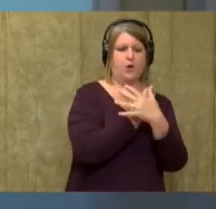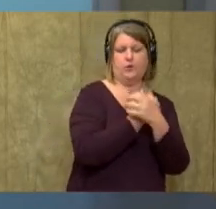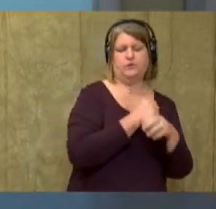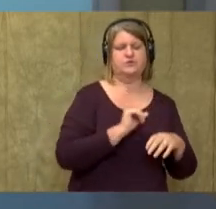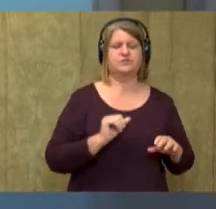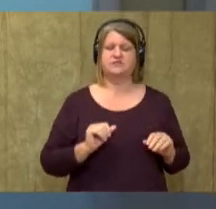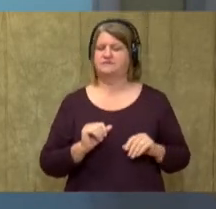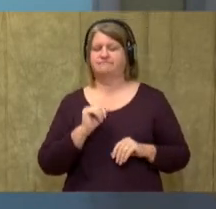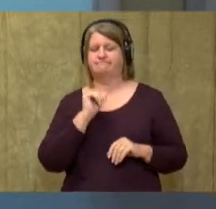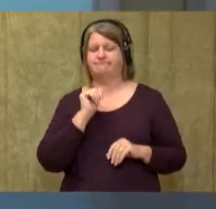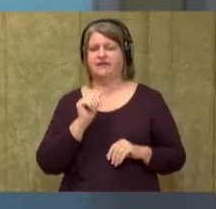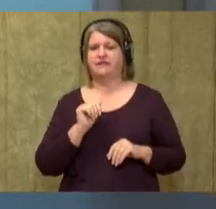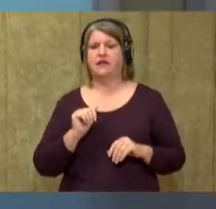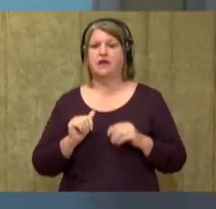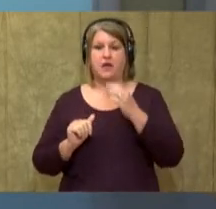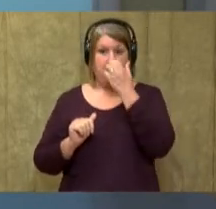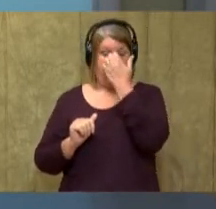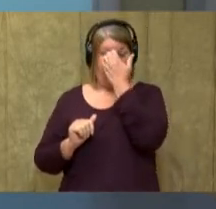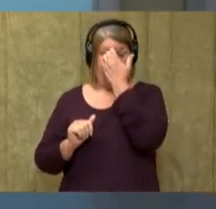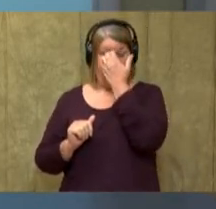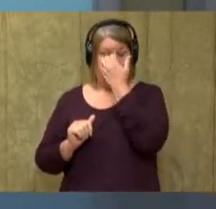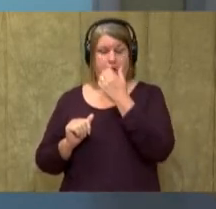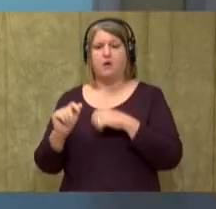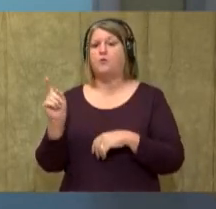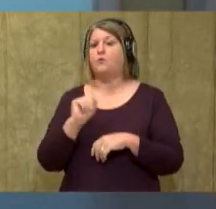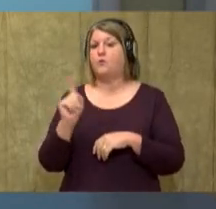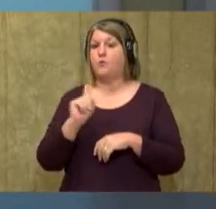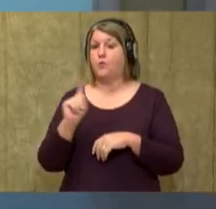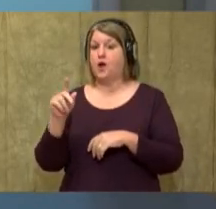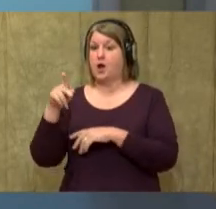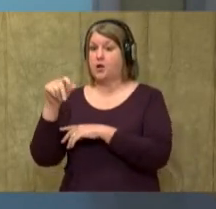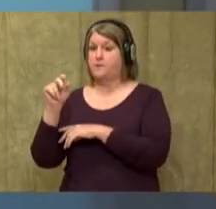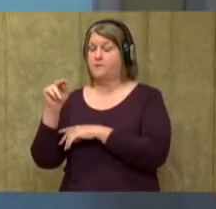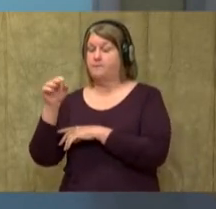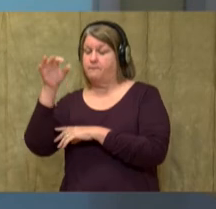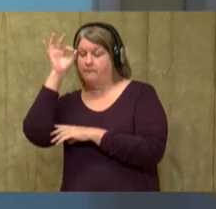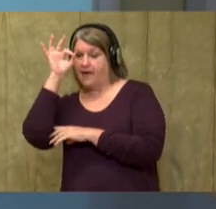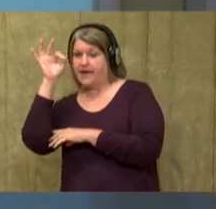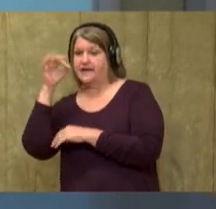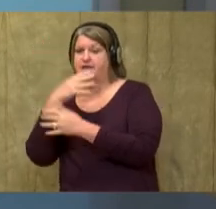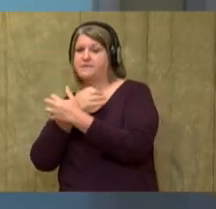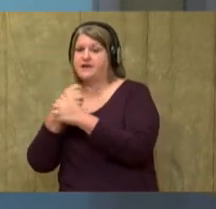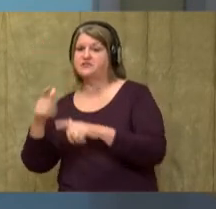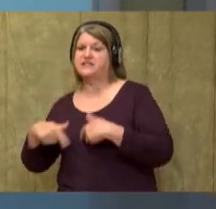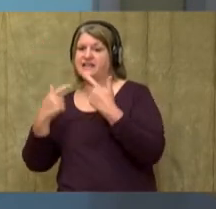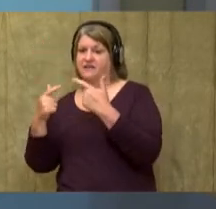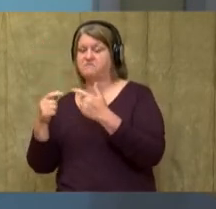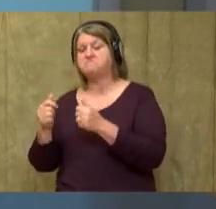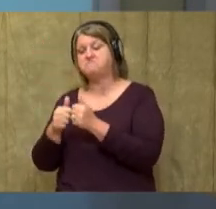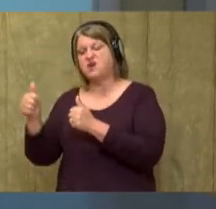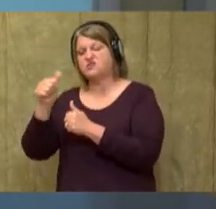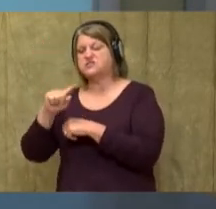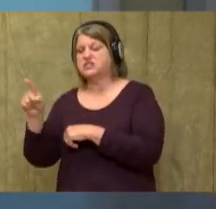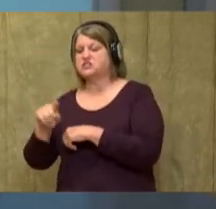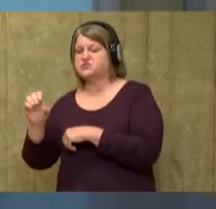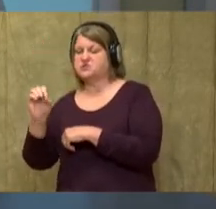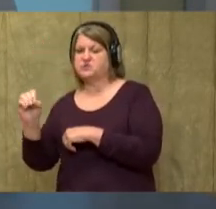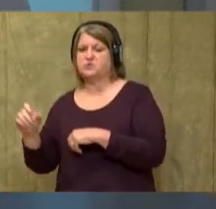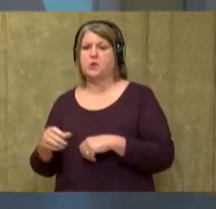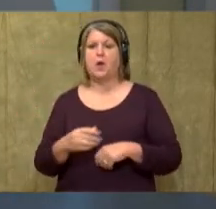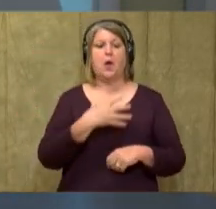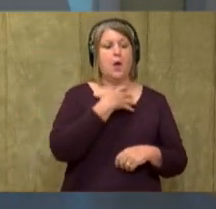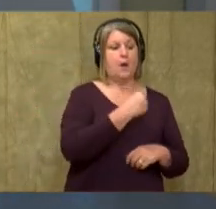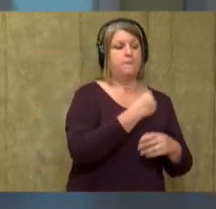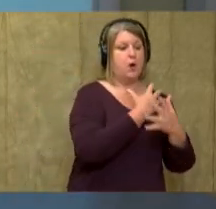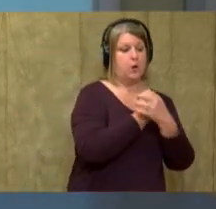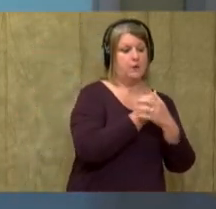pandas live? In the text, it told us that they live in zoos. Where do polar bears live? They live in places that's cold